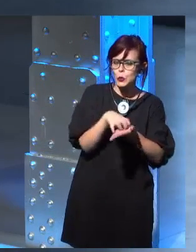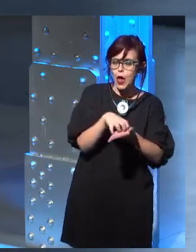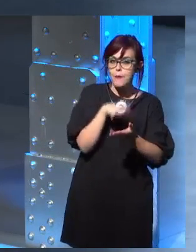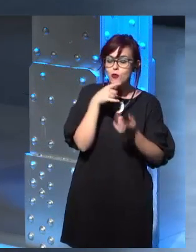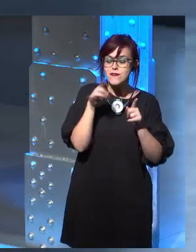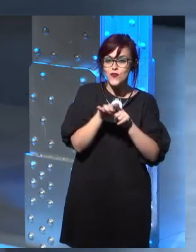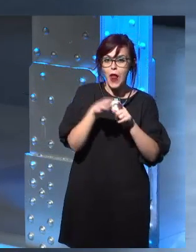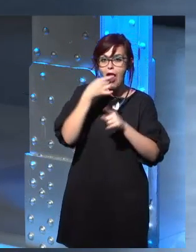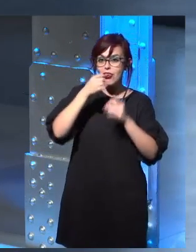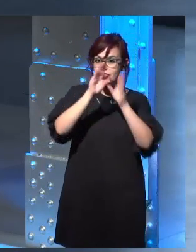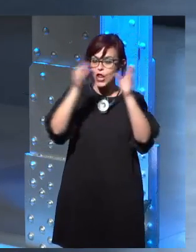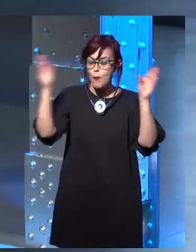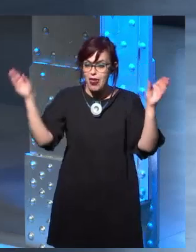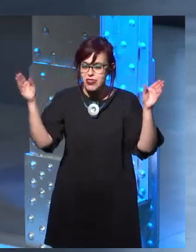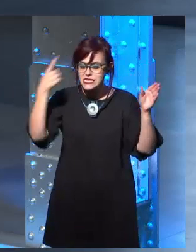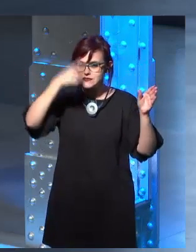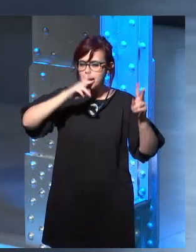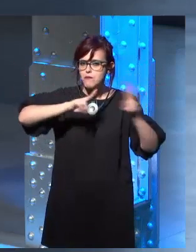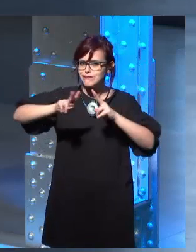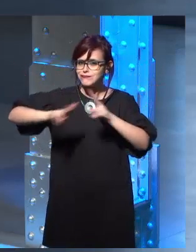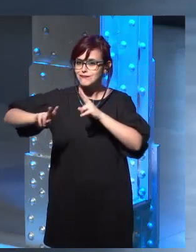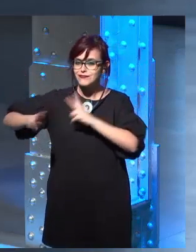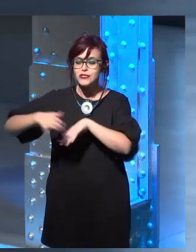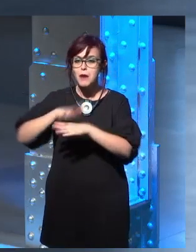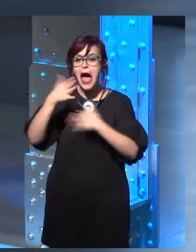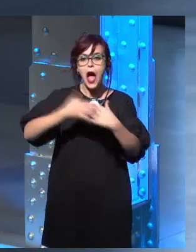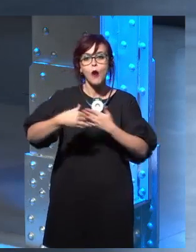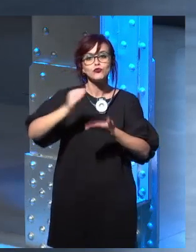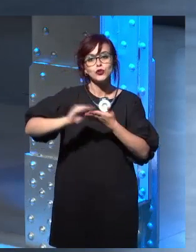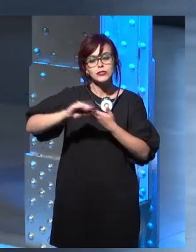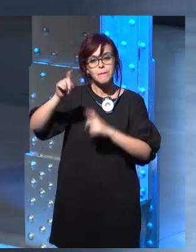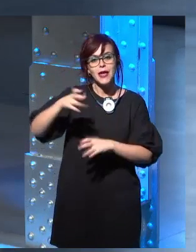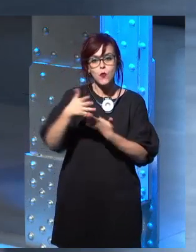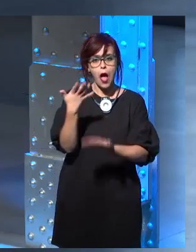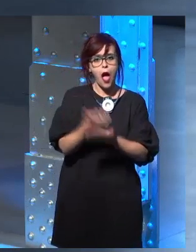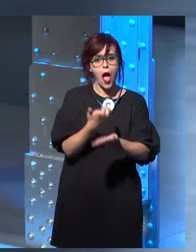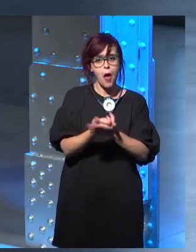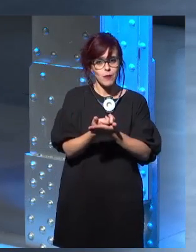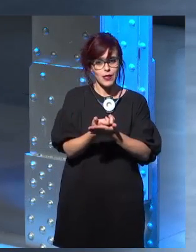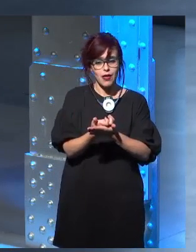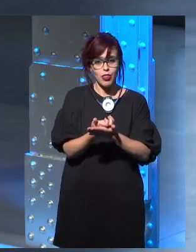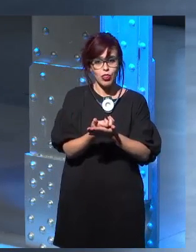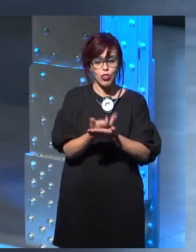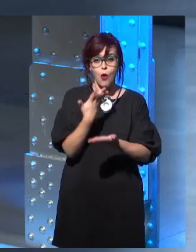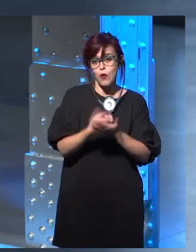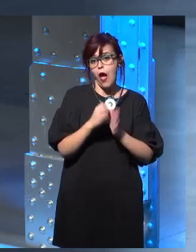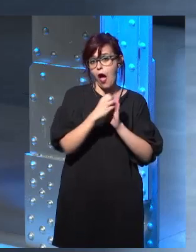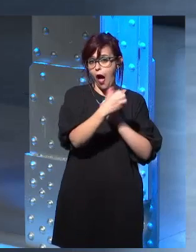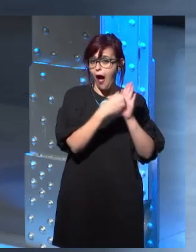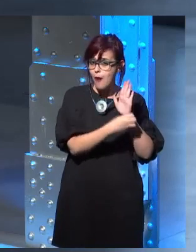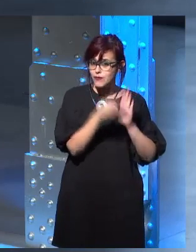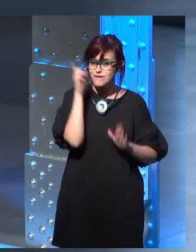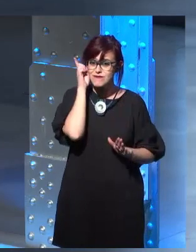are able to answer to Mr. Martin questions because they are like an encyclopedia